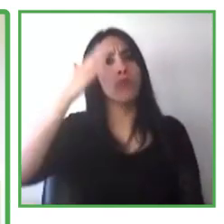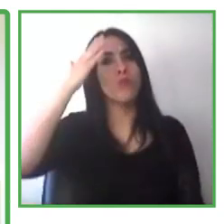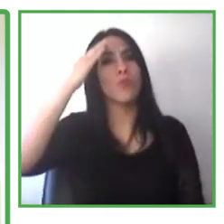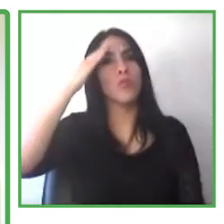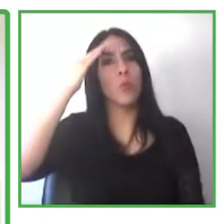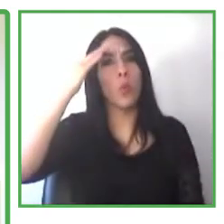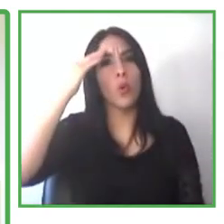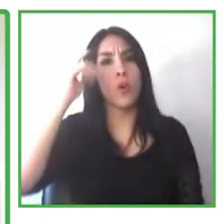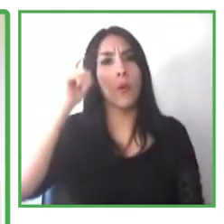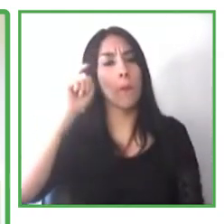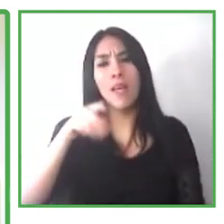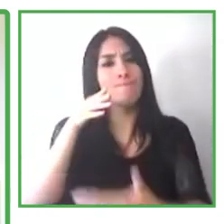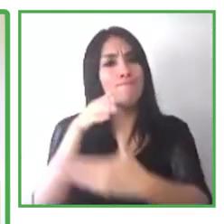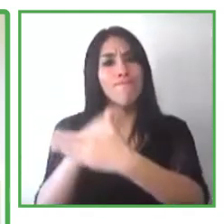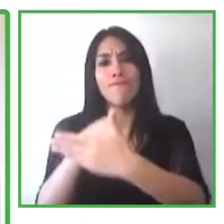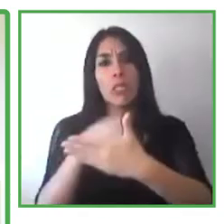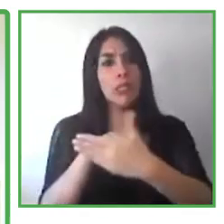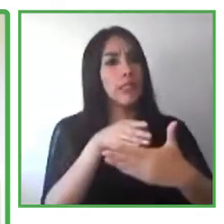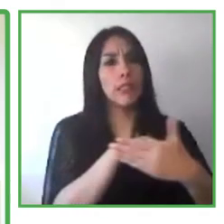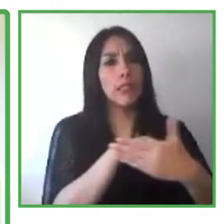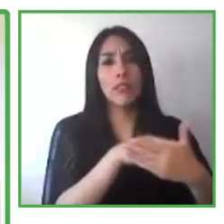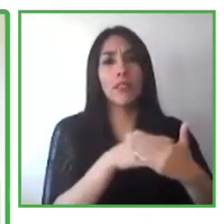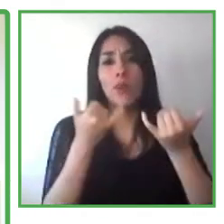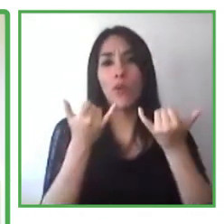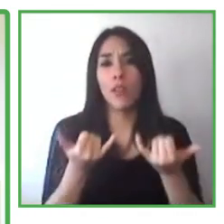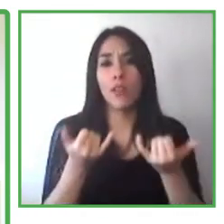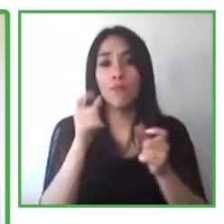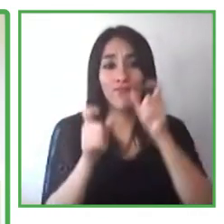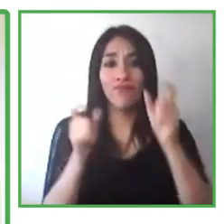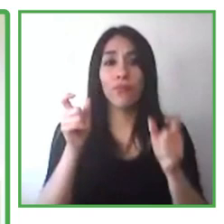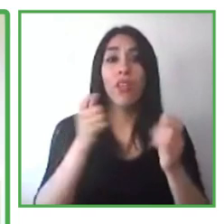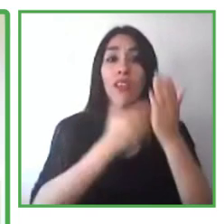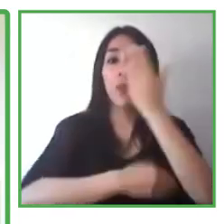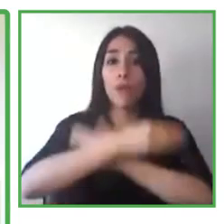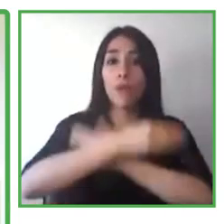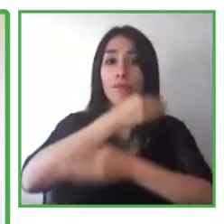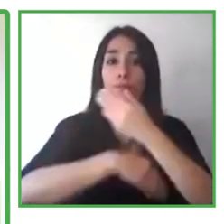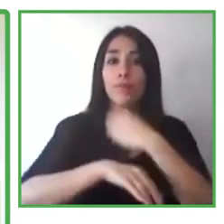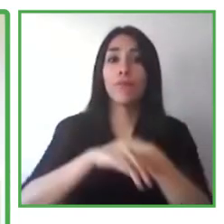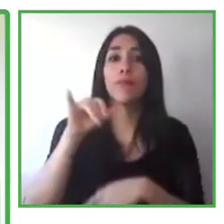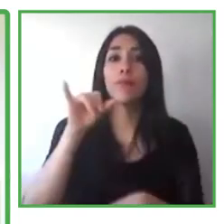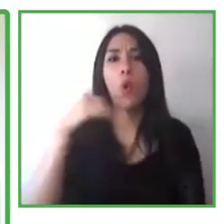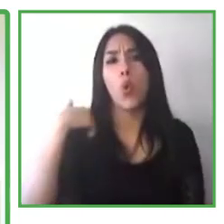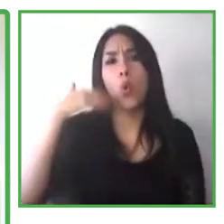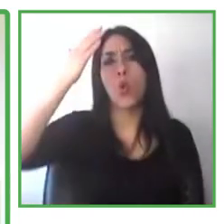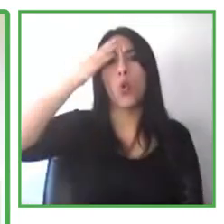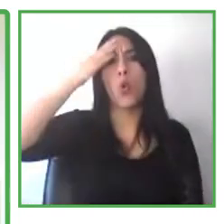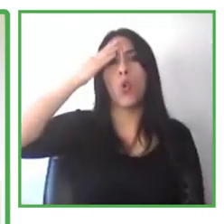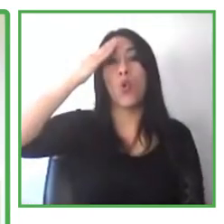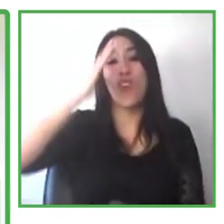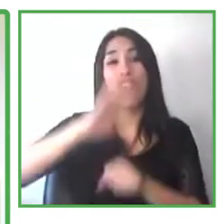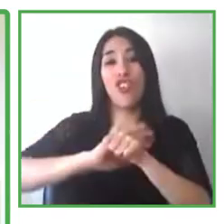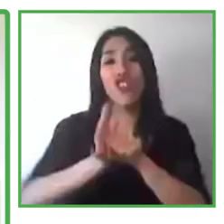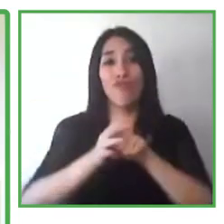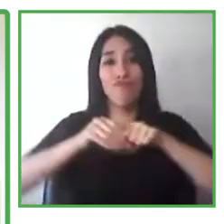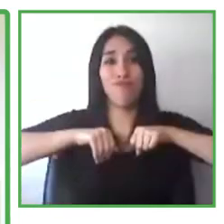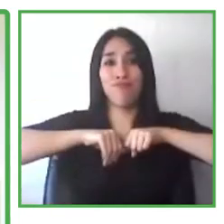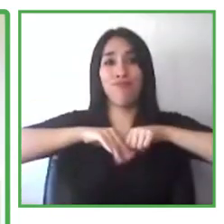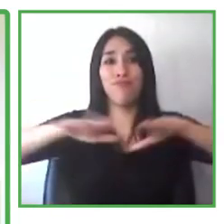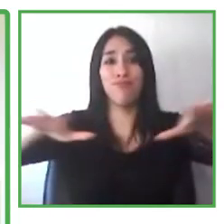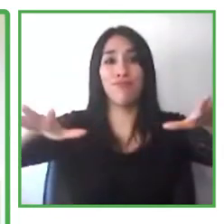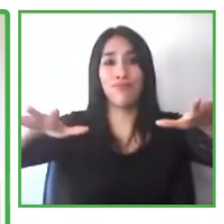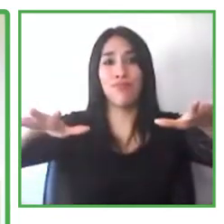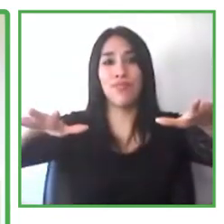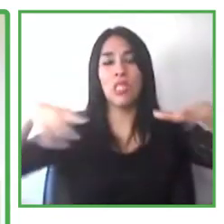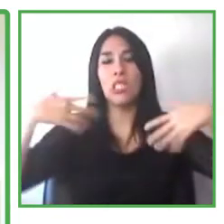We know that COVID is directly and indirectly increasing disability representation. First,